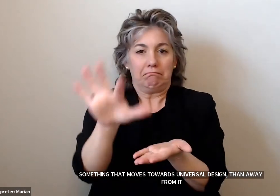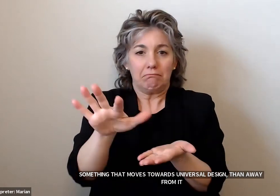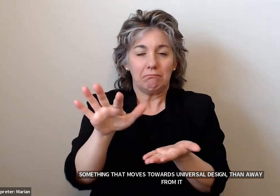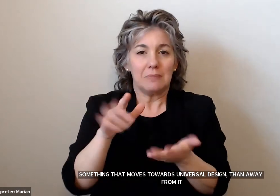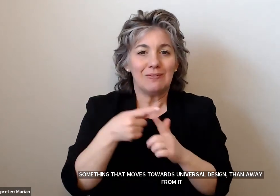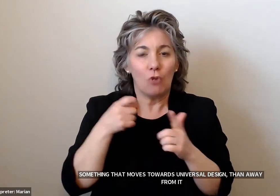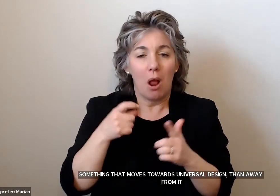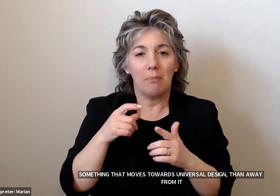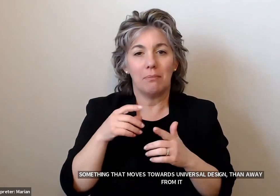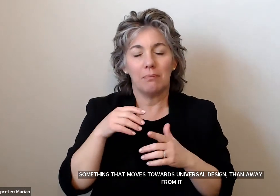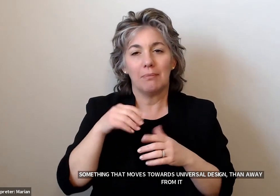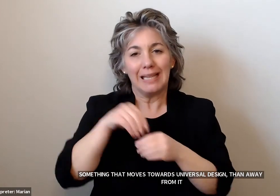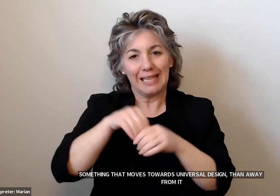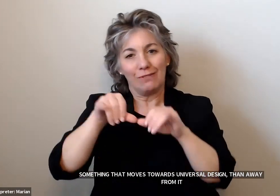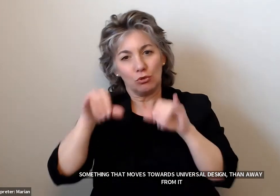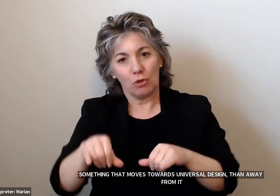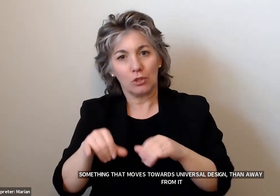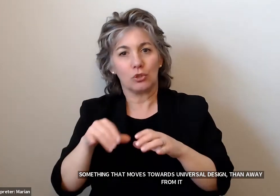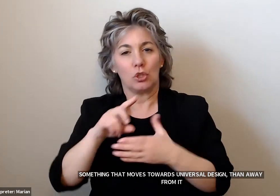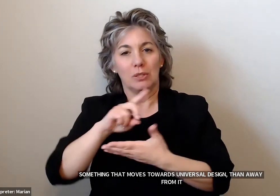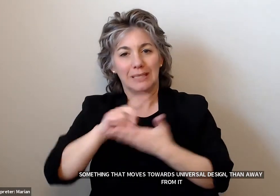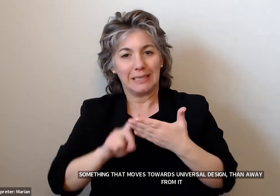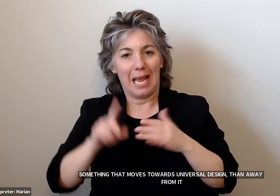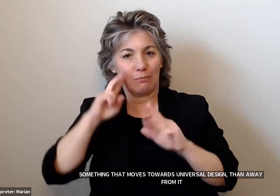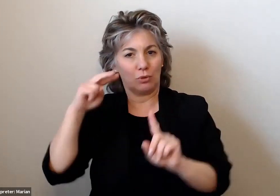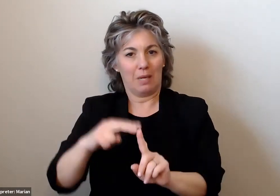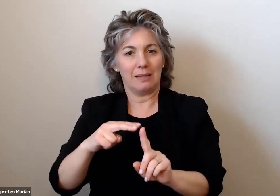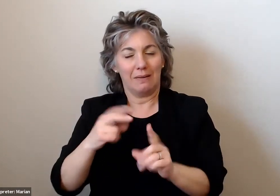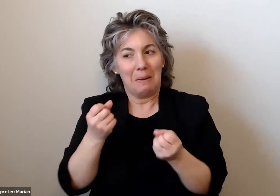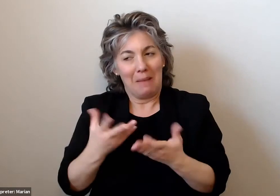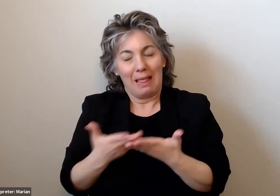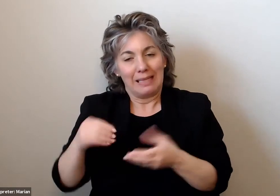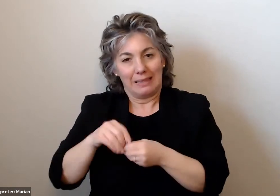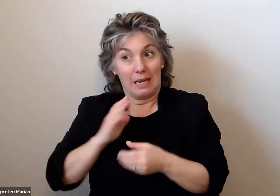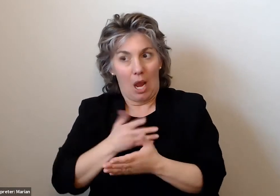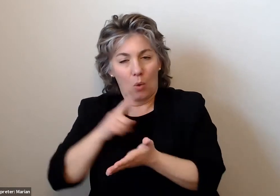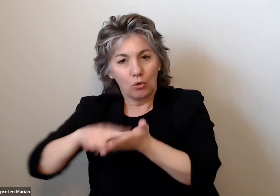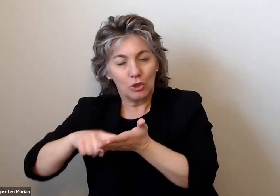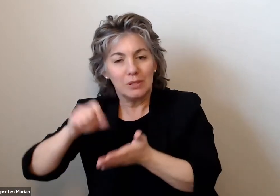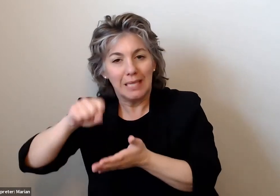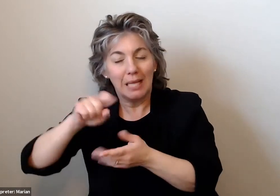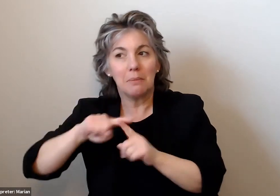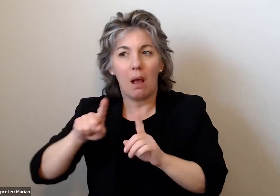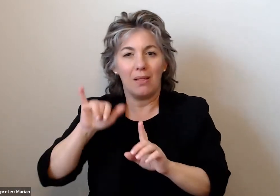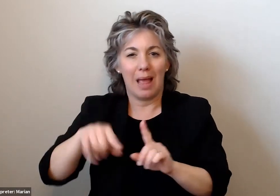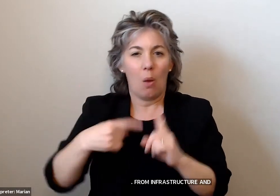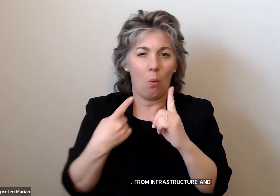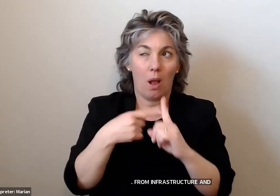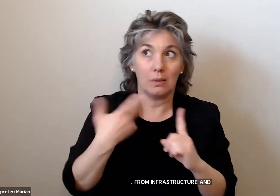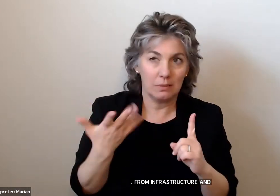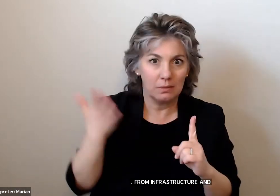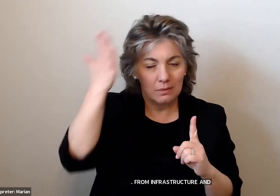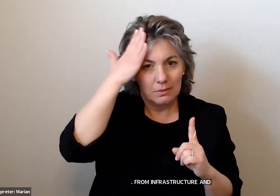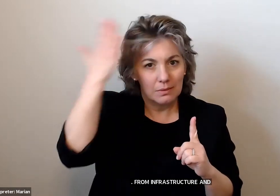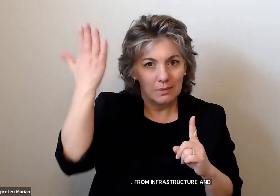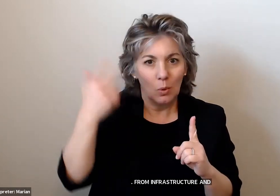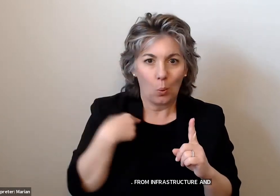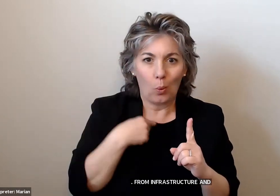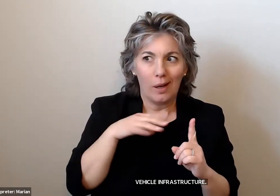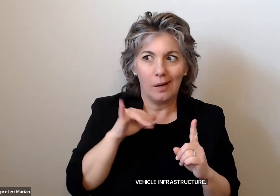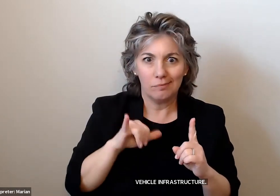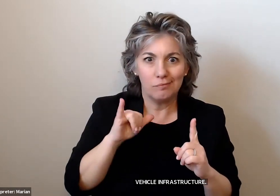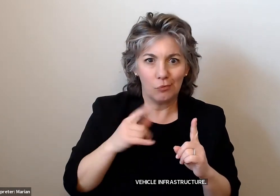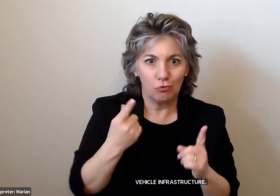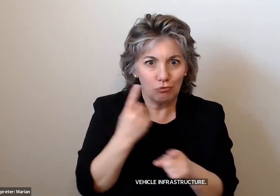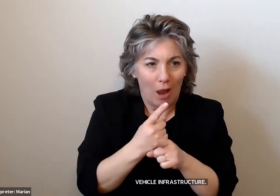an infrastructure and vehicle design perspective, many other things in our study, but that was kind of the duh that we kind of ran across as we were